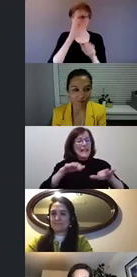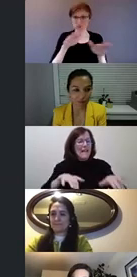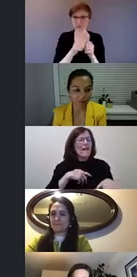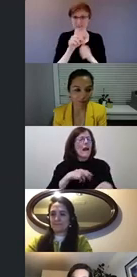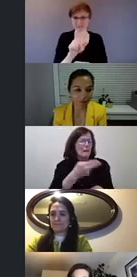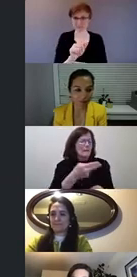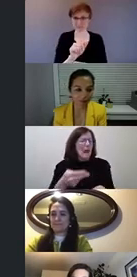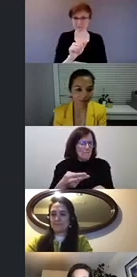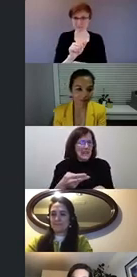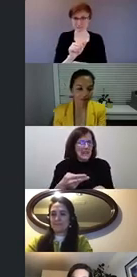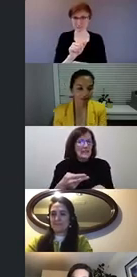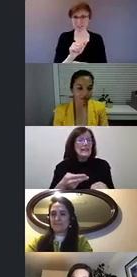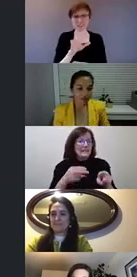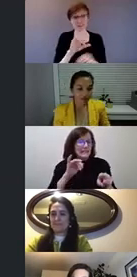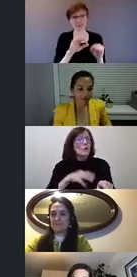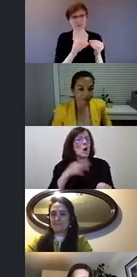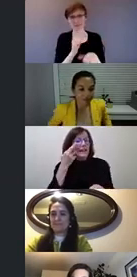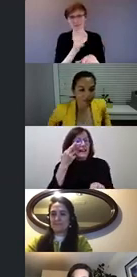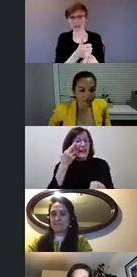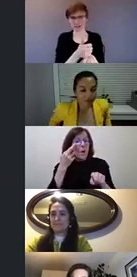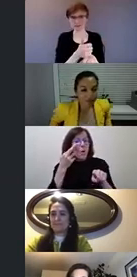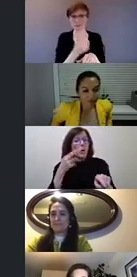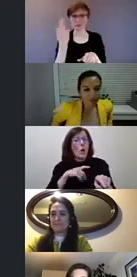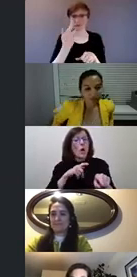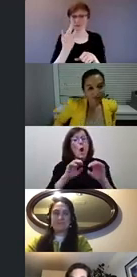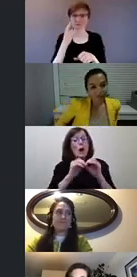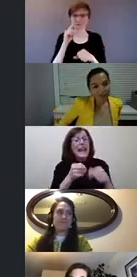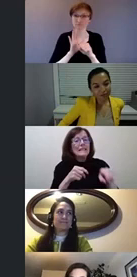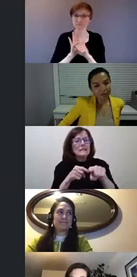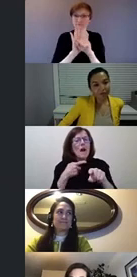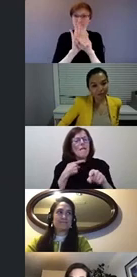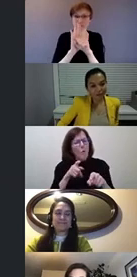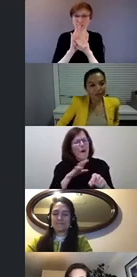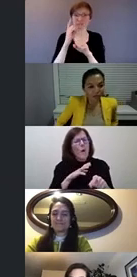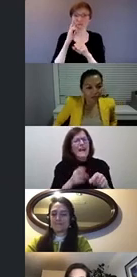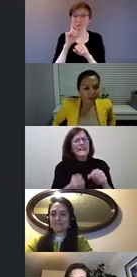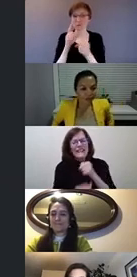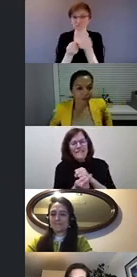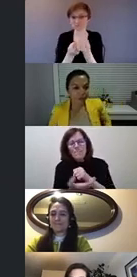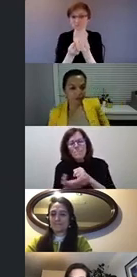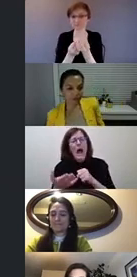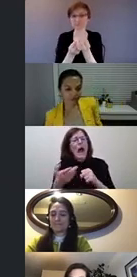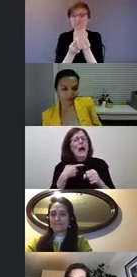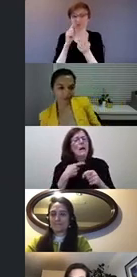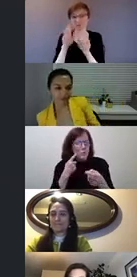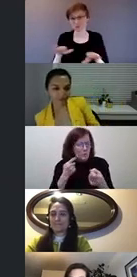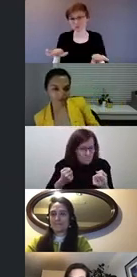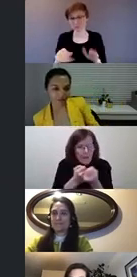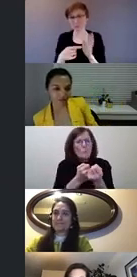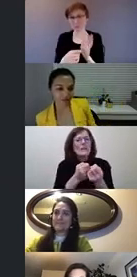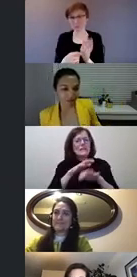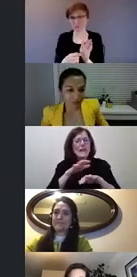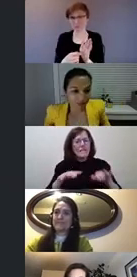for exactly that reason, to lobby into advanced supports for themselves. children. So I think of organizations like the Canadian Association